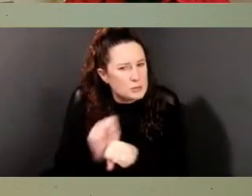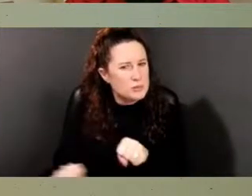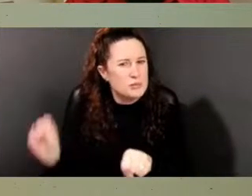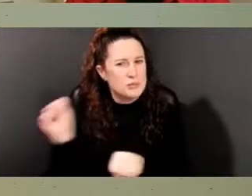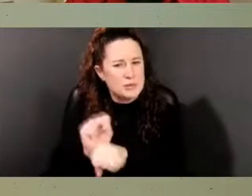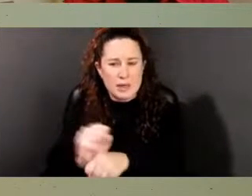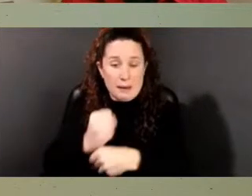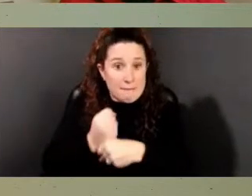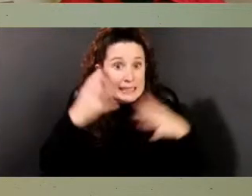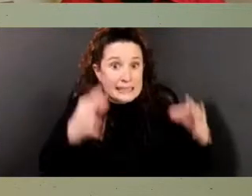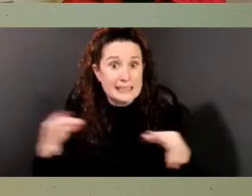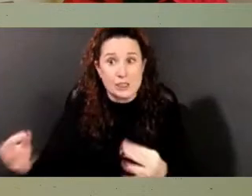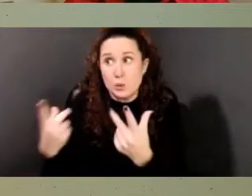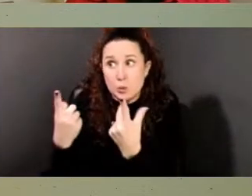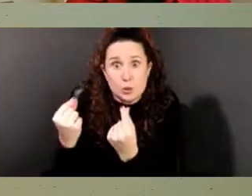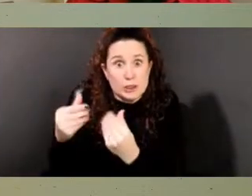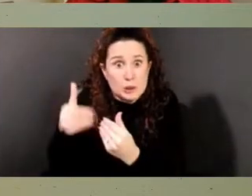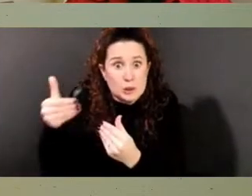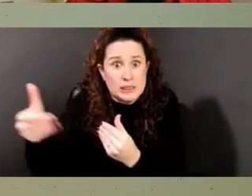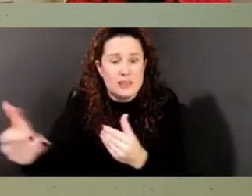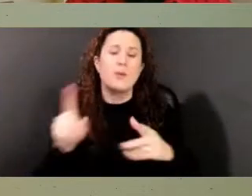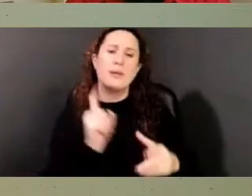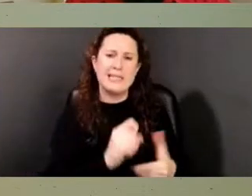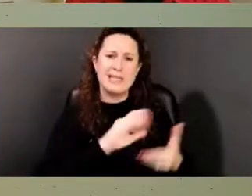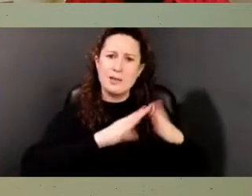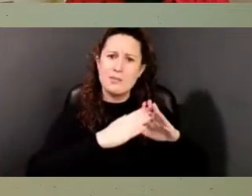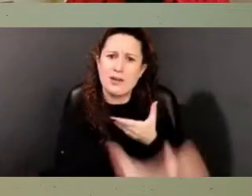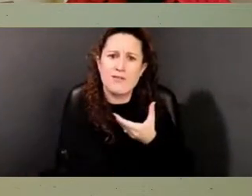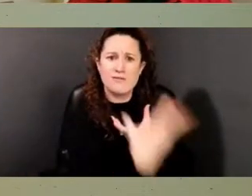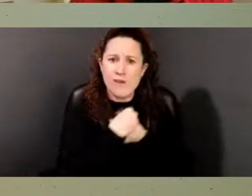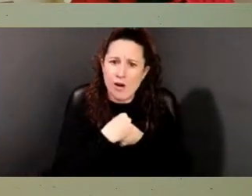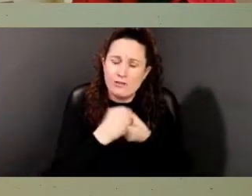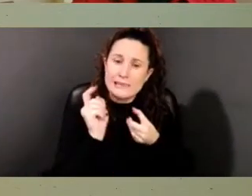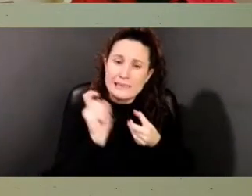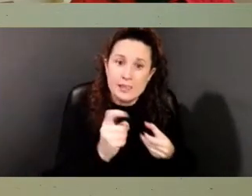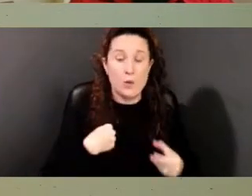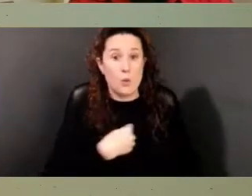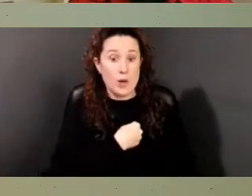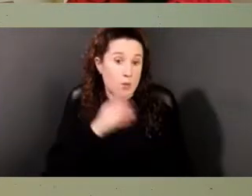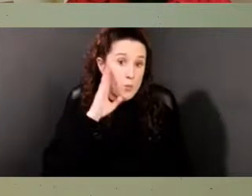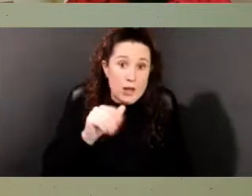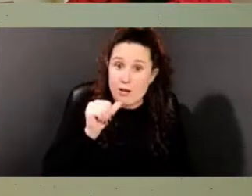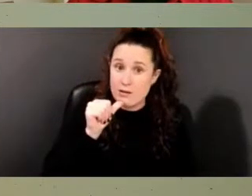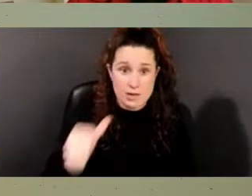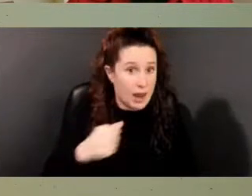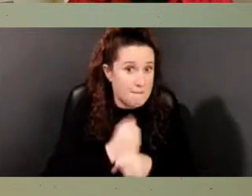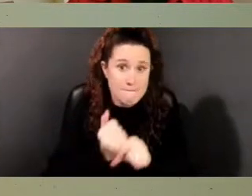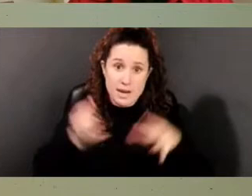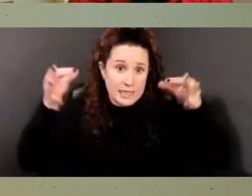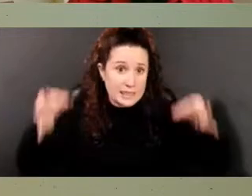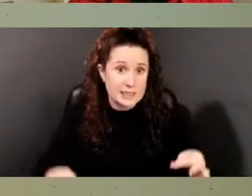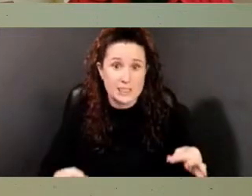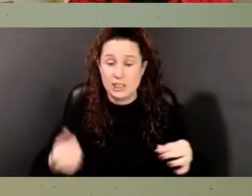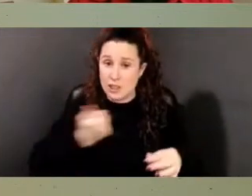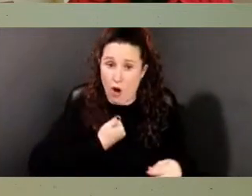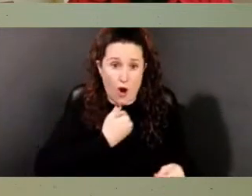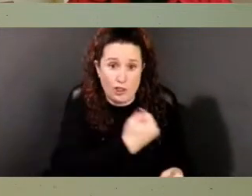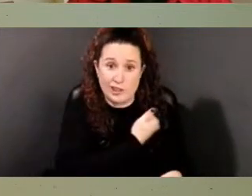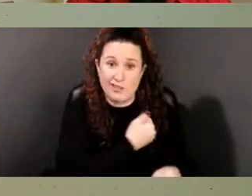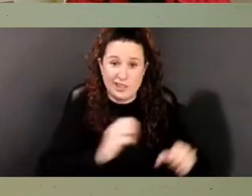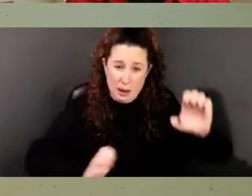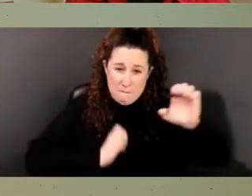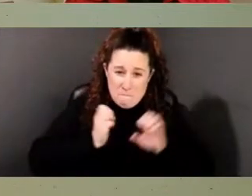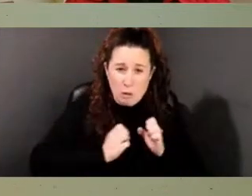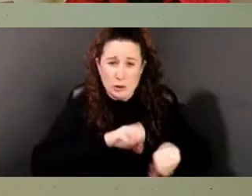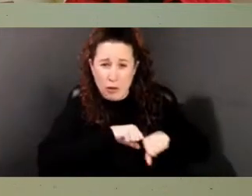and need the community's involvement. We cannot and will not make these complex and emotional decisions alone.